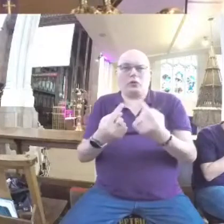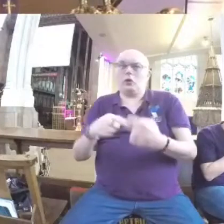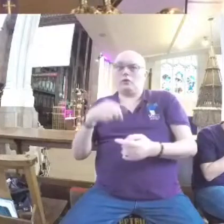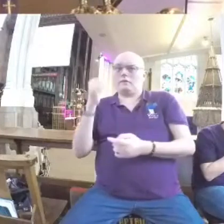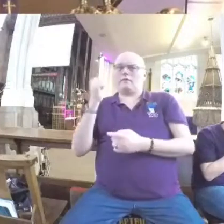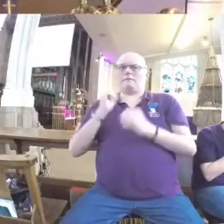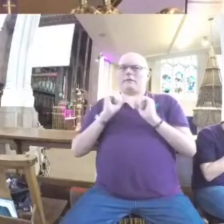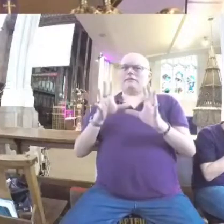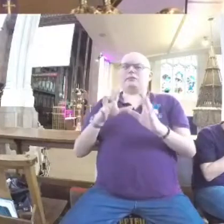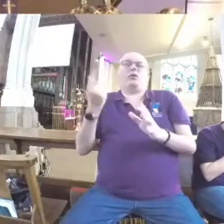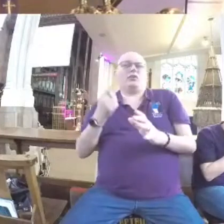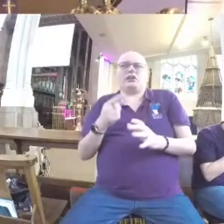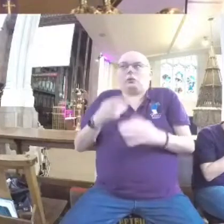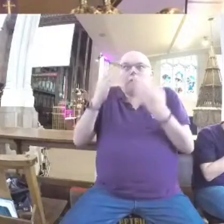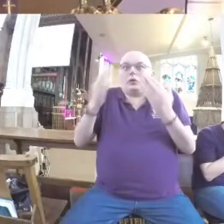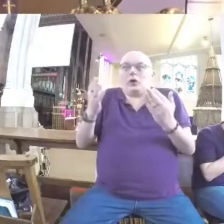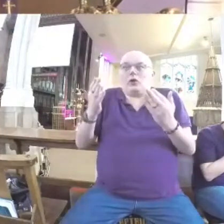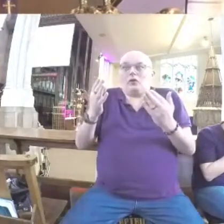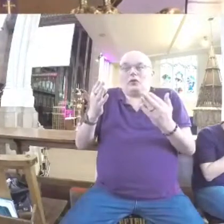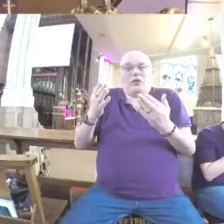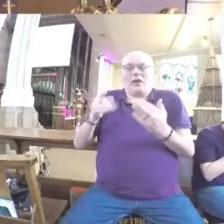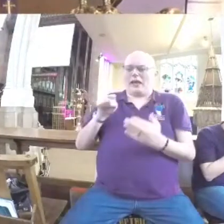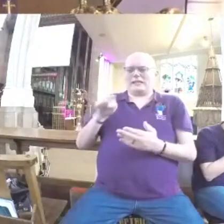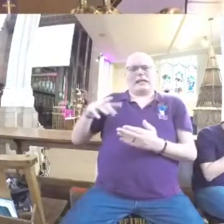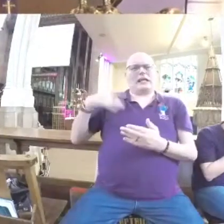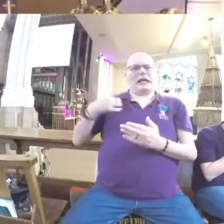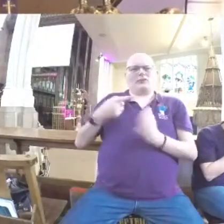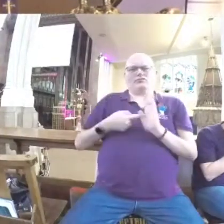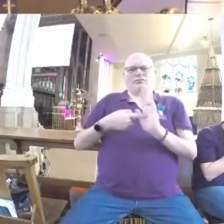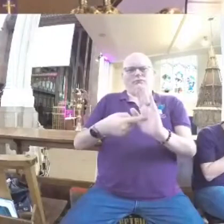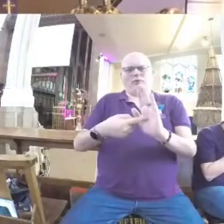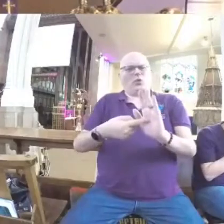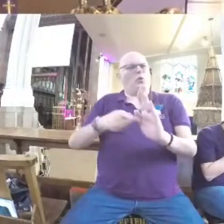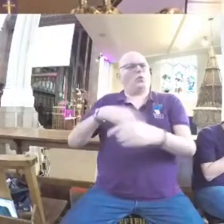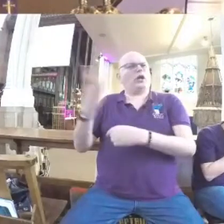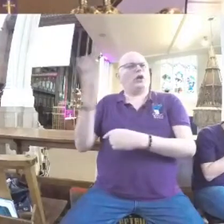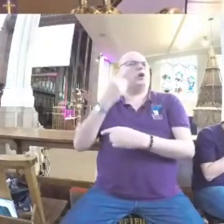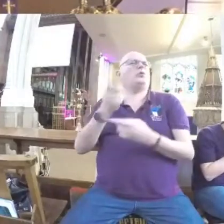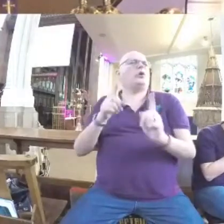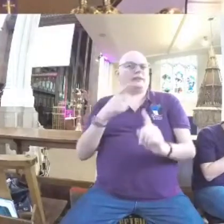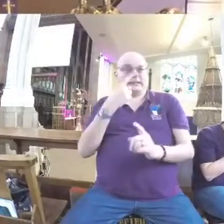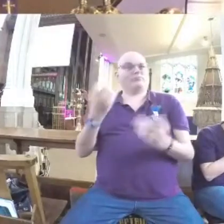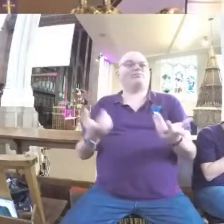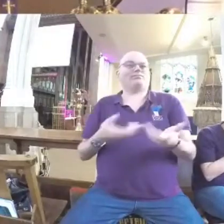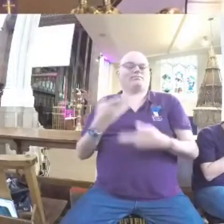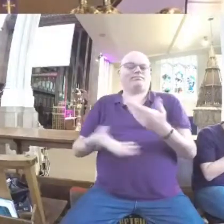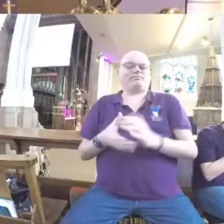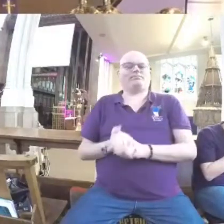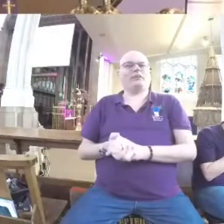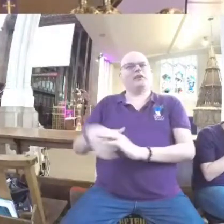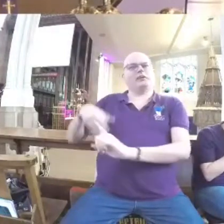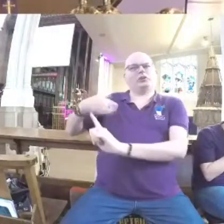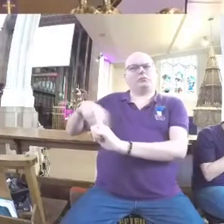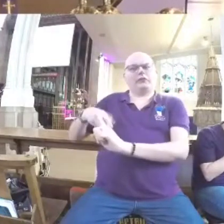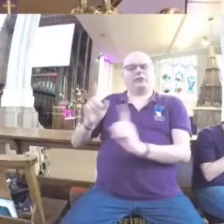that we can learn from and apply in our own lives. To give you a bit of background to today's